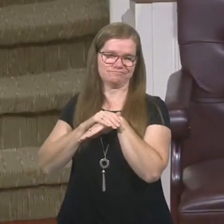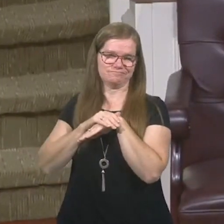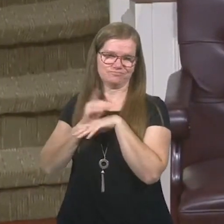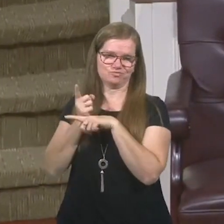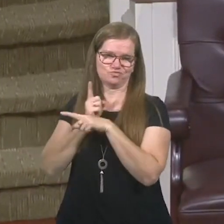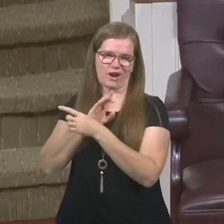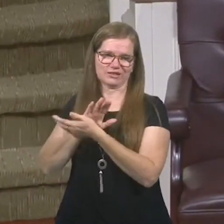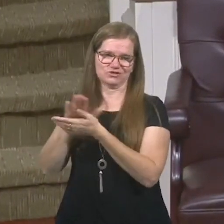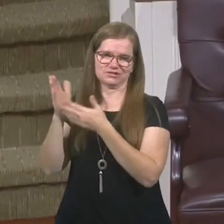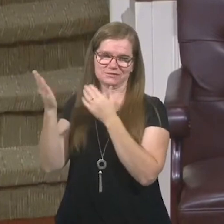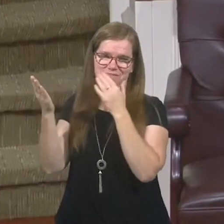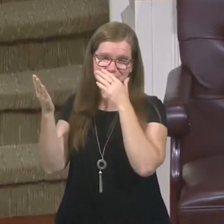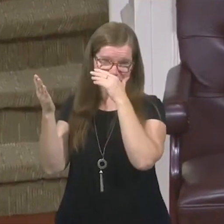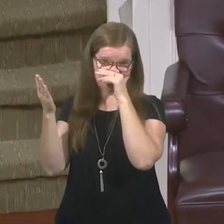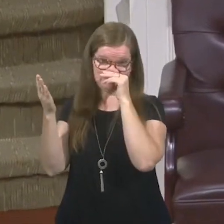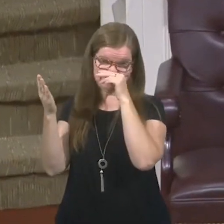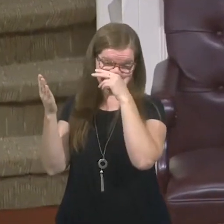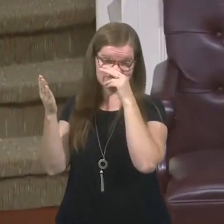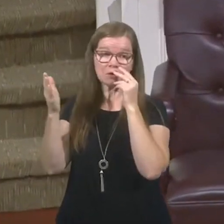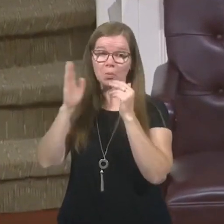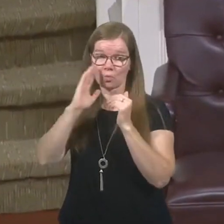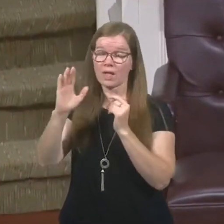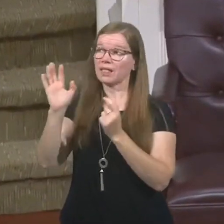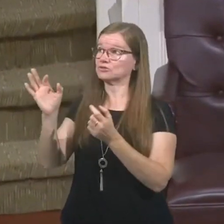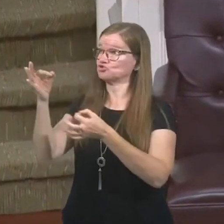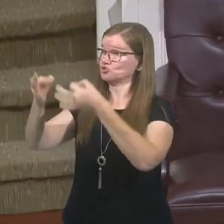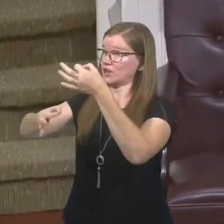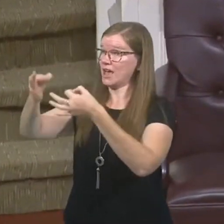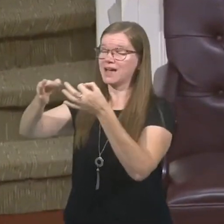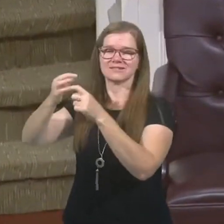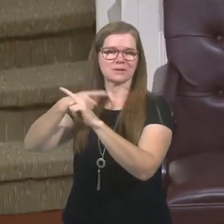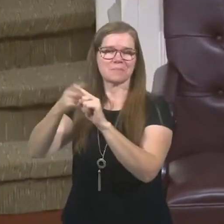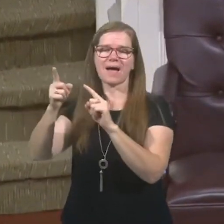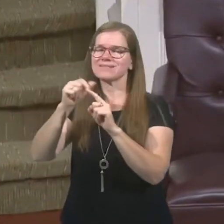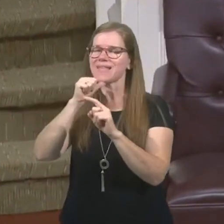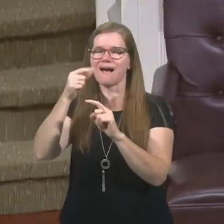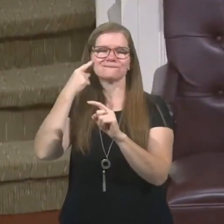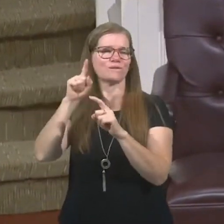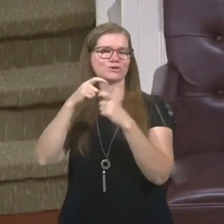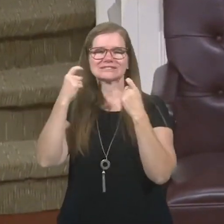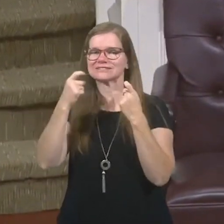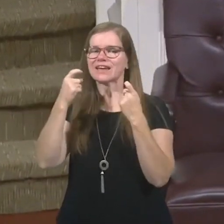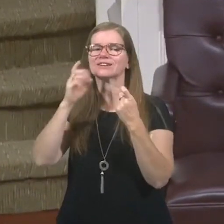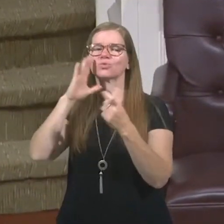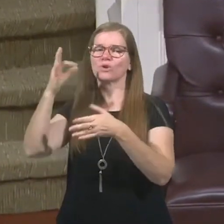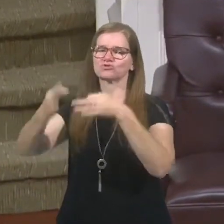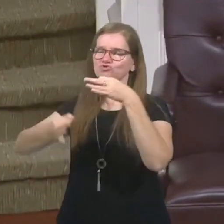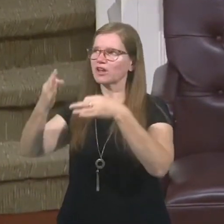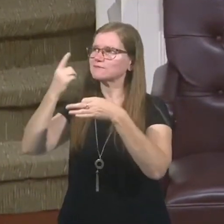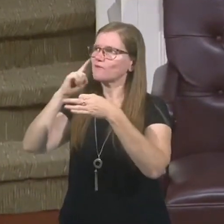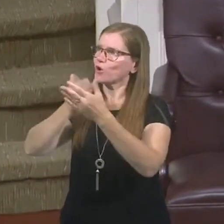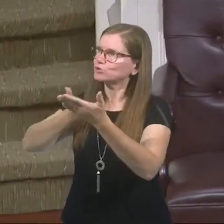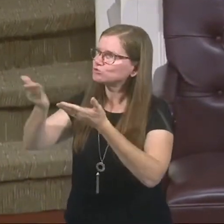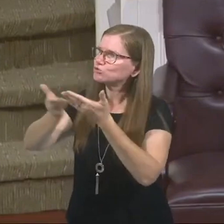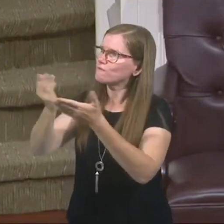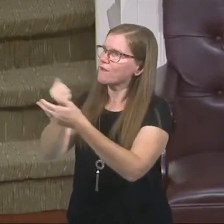You're going to a judgment, but you're not going to be judged for your sin. You'll be judged for your service. Be judged for your love. You'll be judged for your commitment.